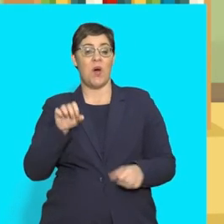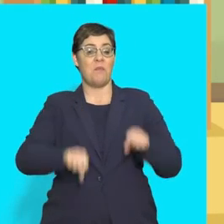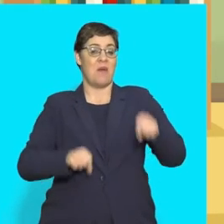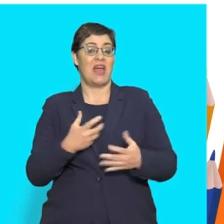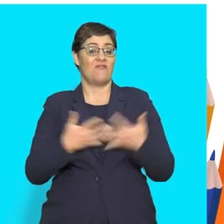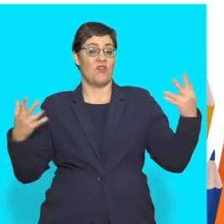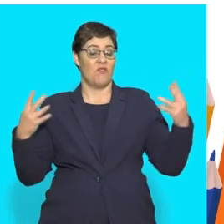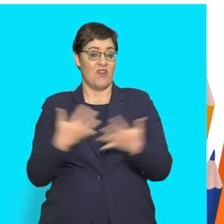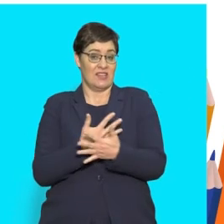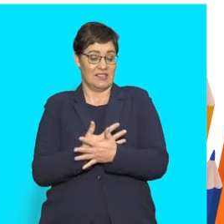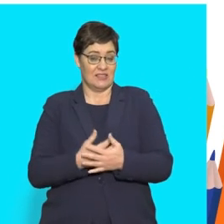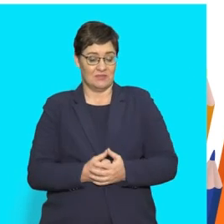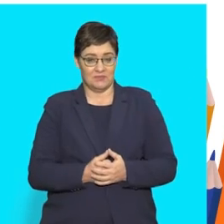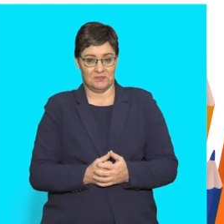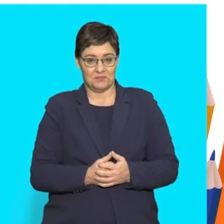fast.